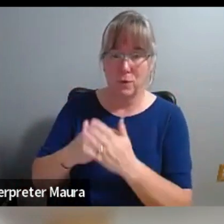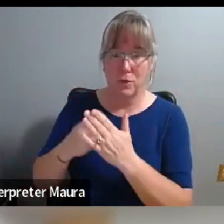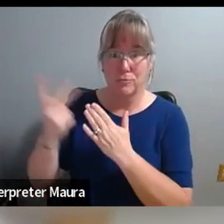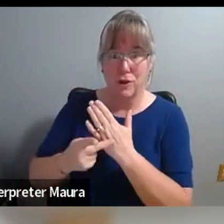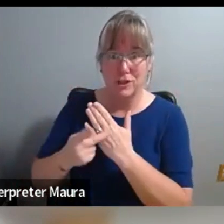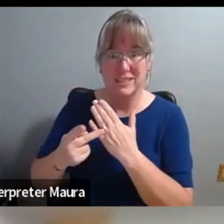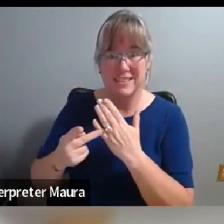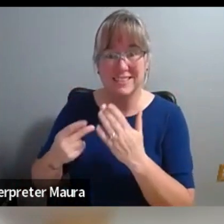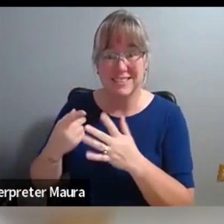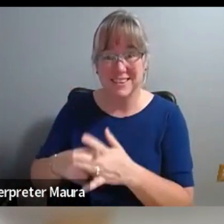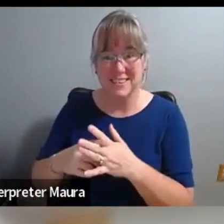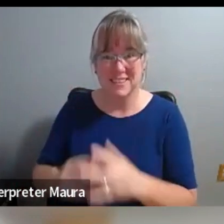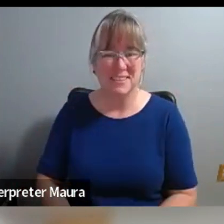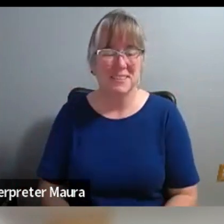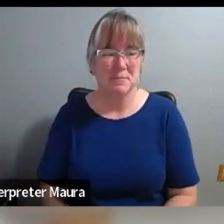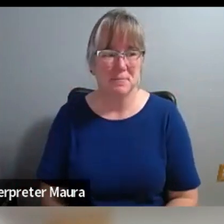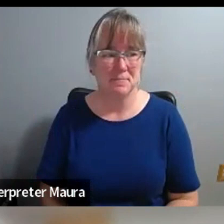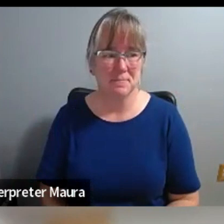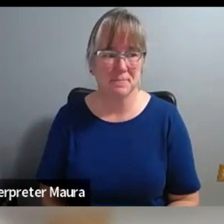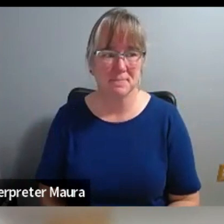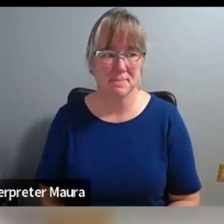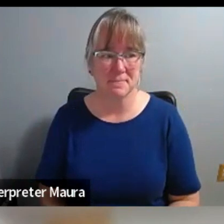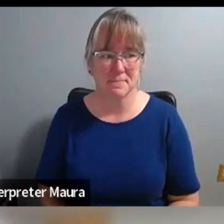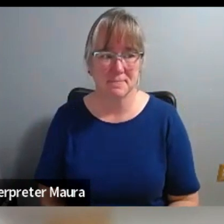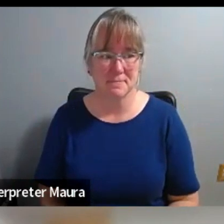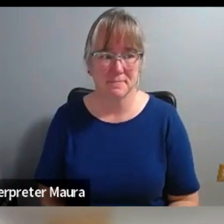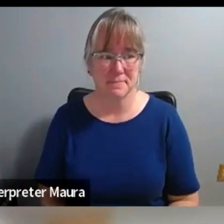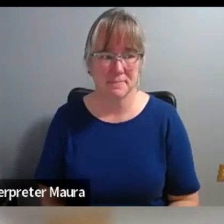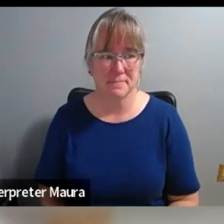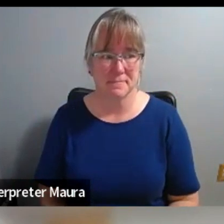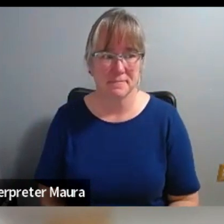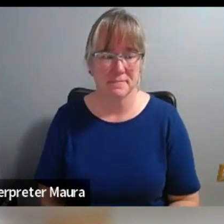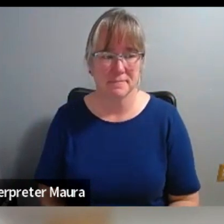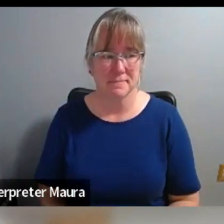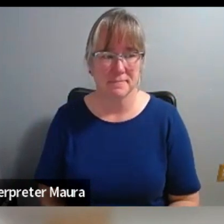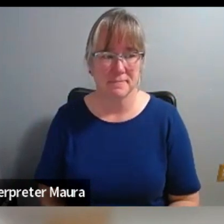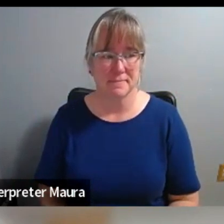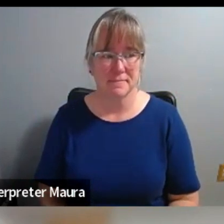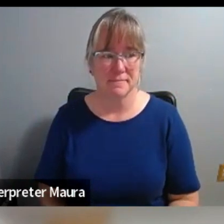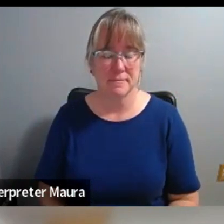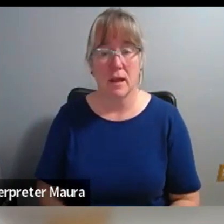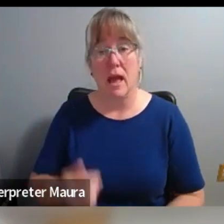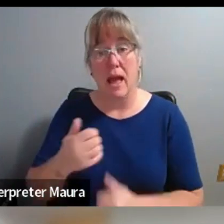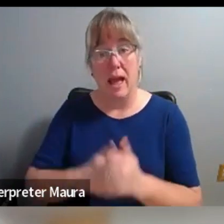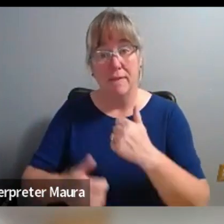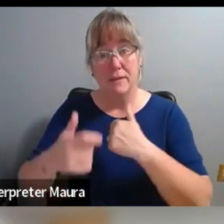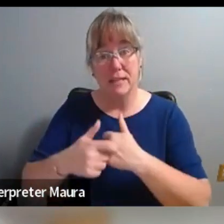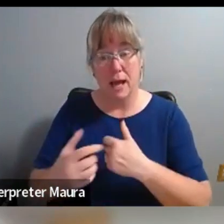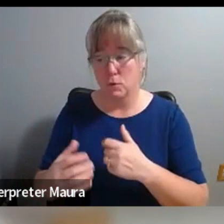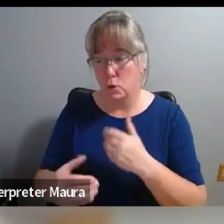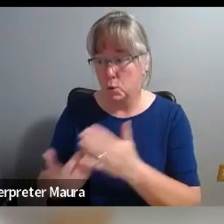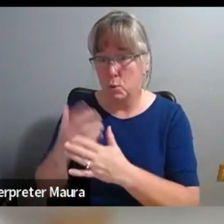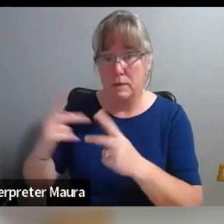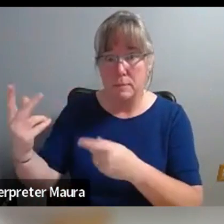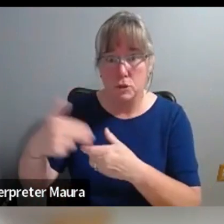Um, it, it's, uh, every time that, um, more people contributed and more ideas were